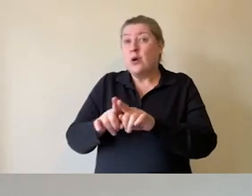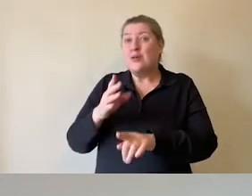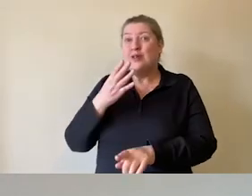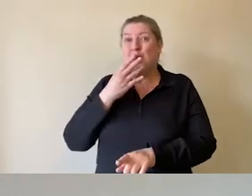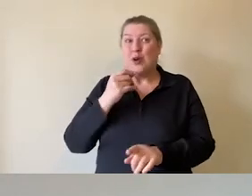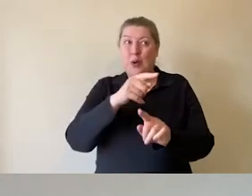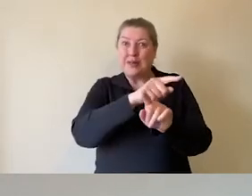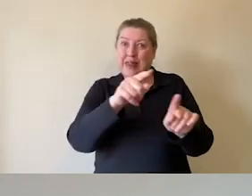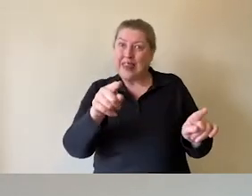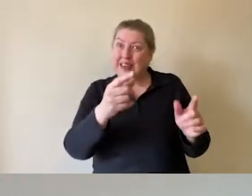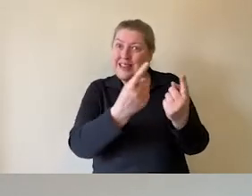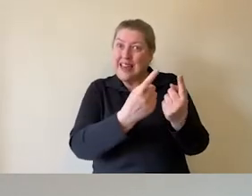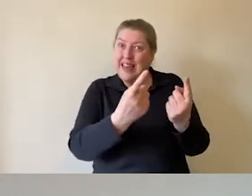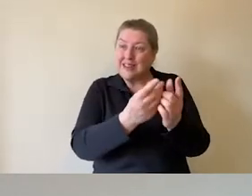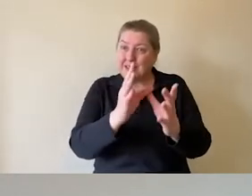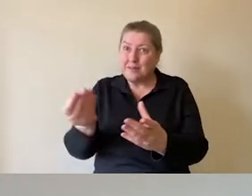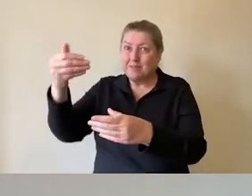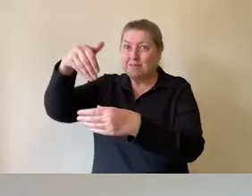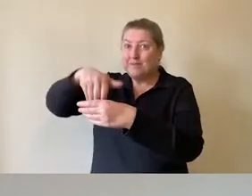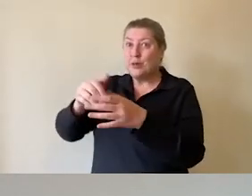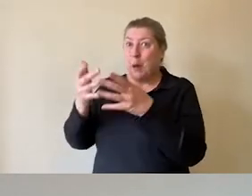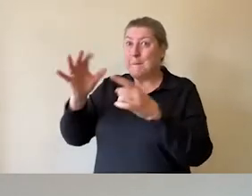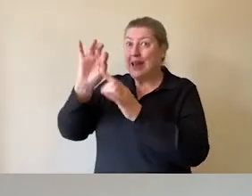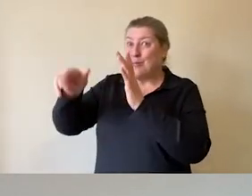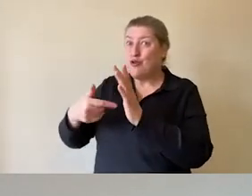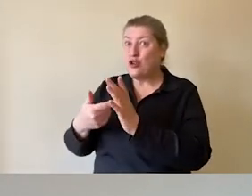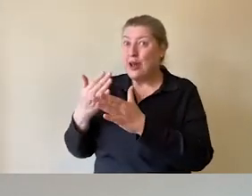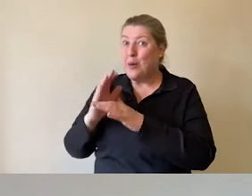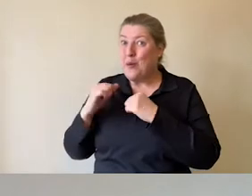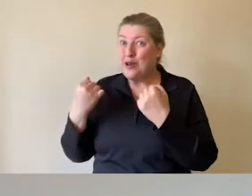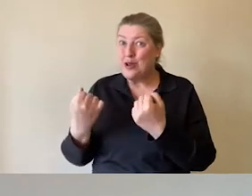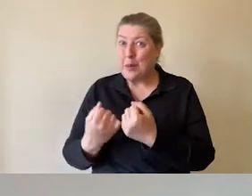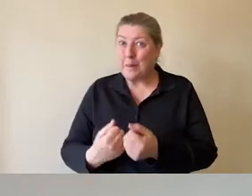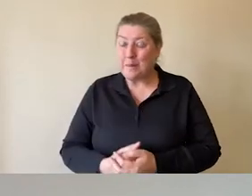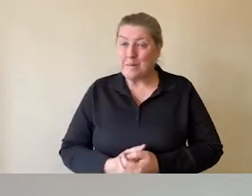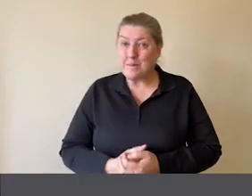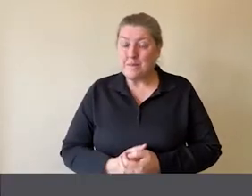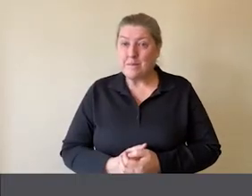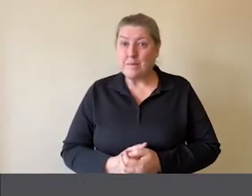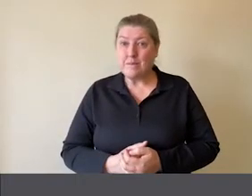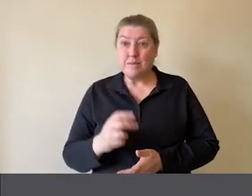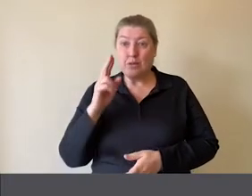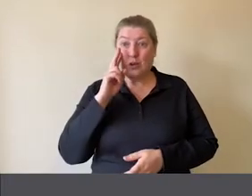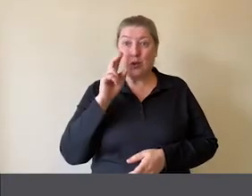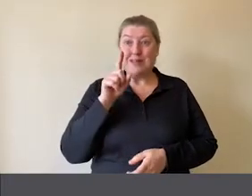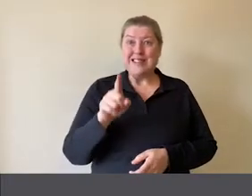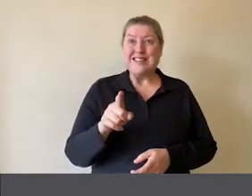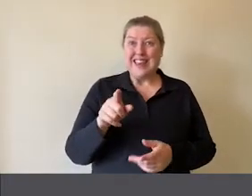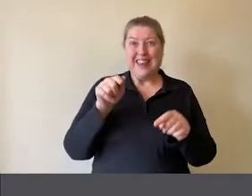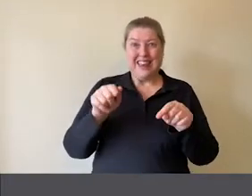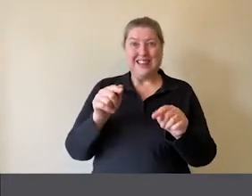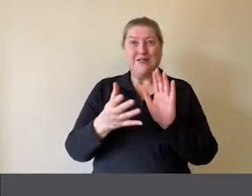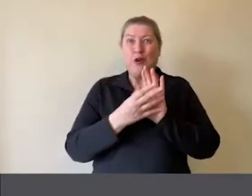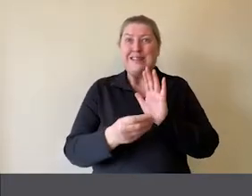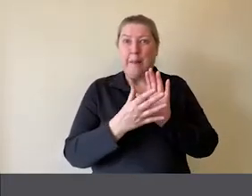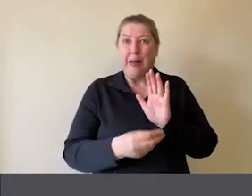these objects as part of bigger projects and workshops. Now here you can see that we are wrapping one